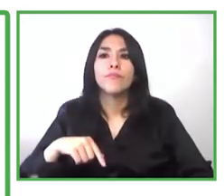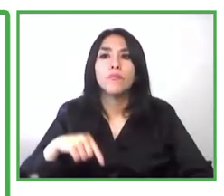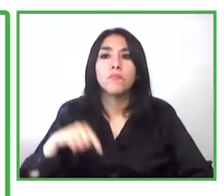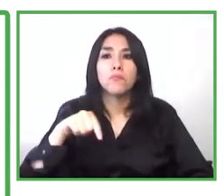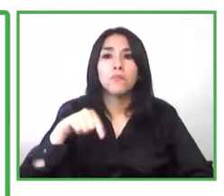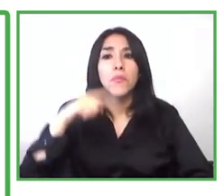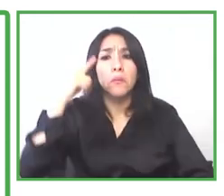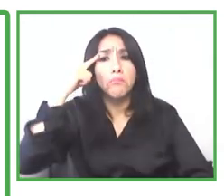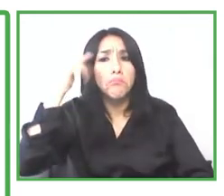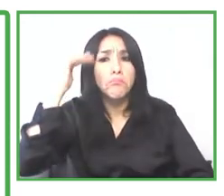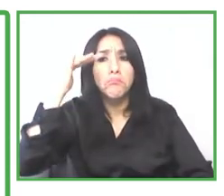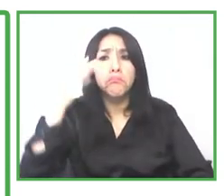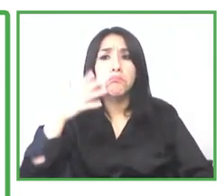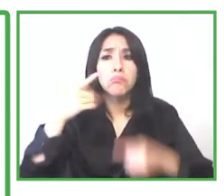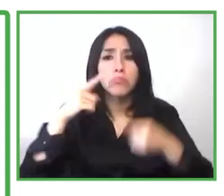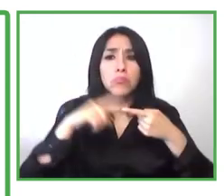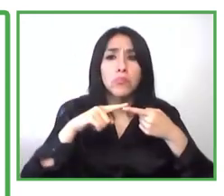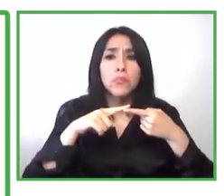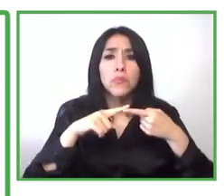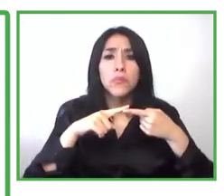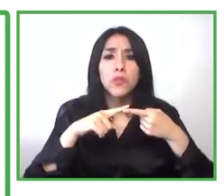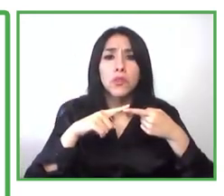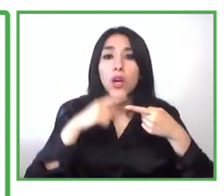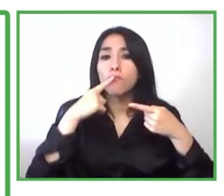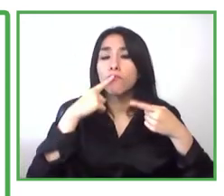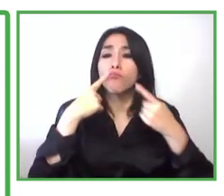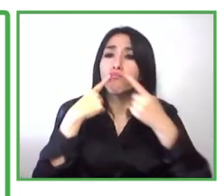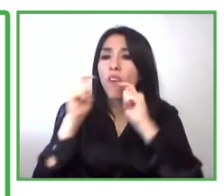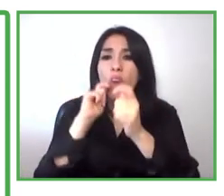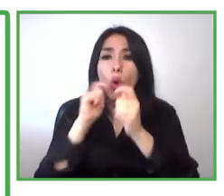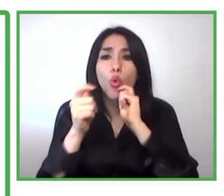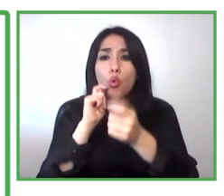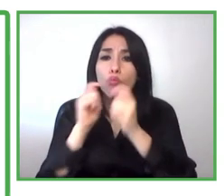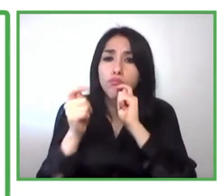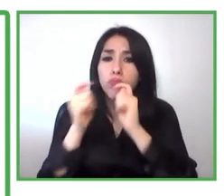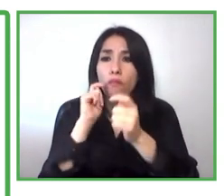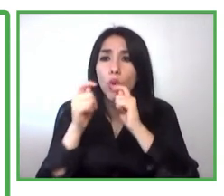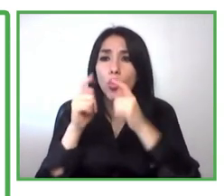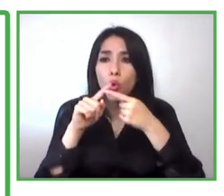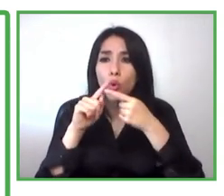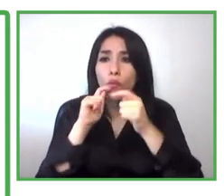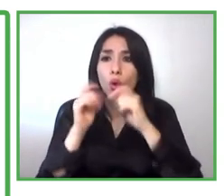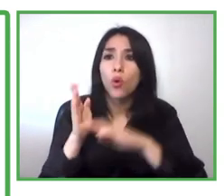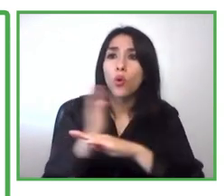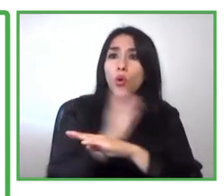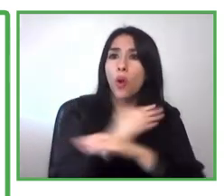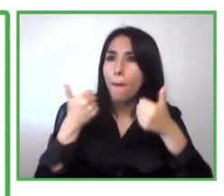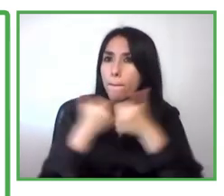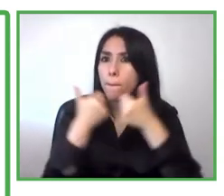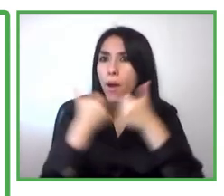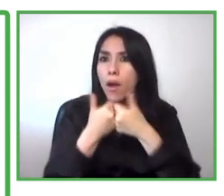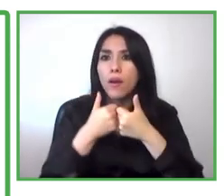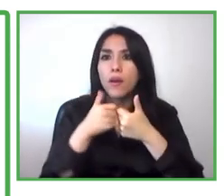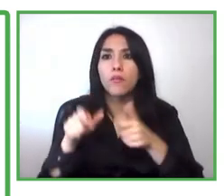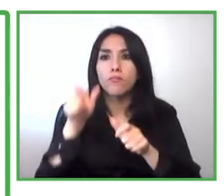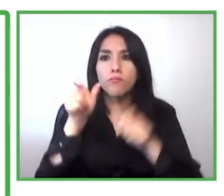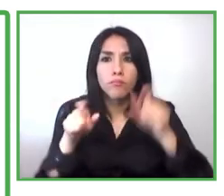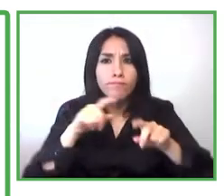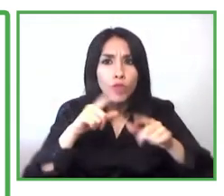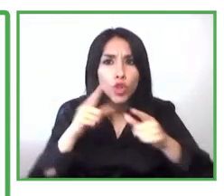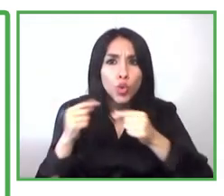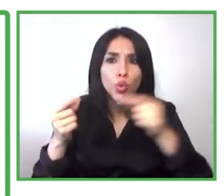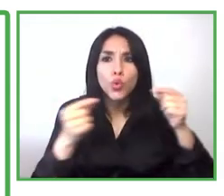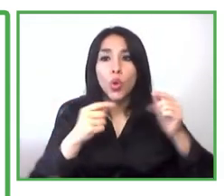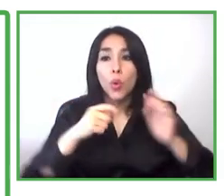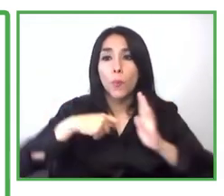interviews in the in the previous program when we developed the program we had to uh